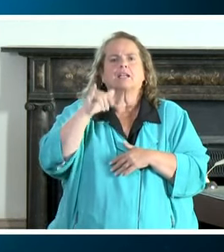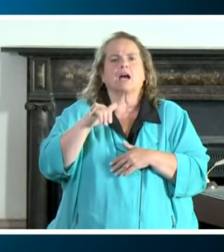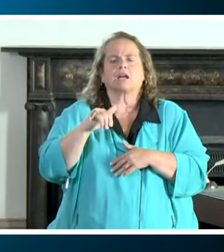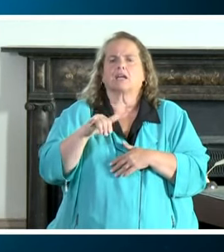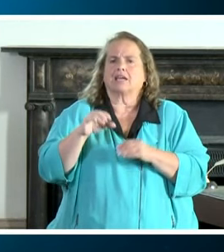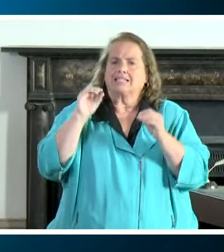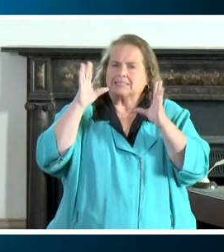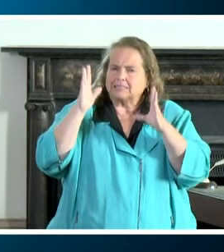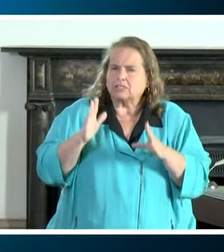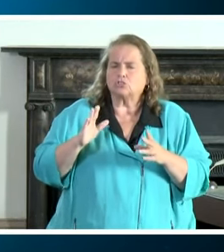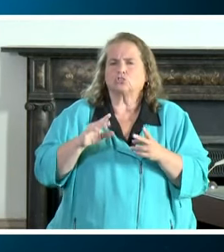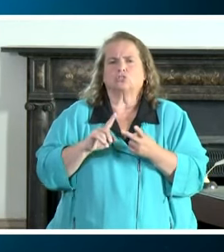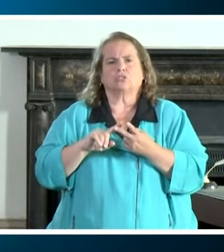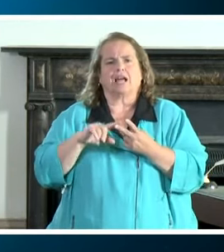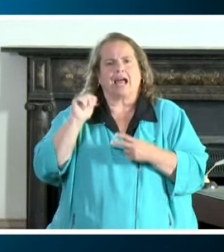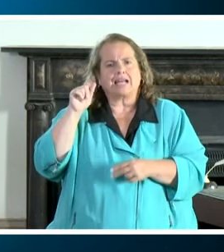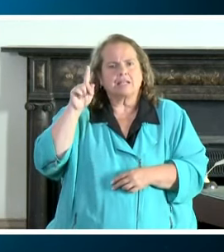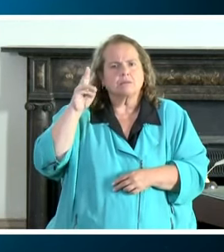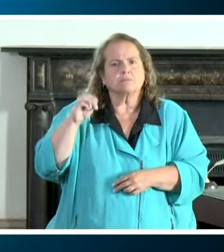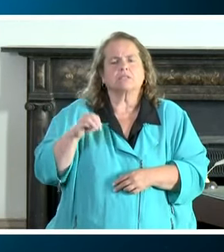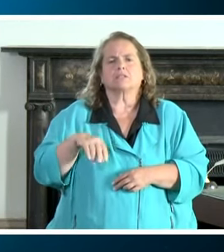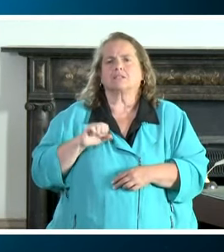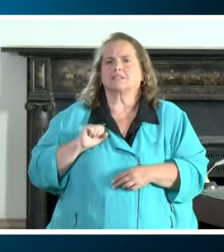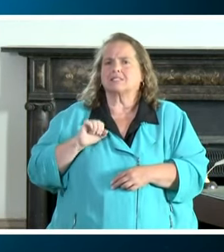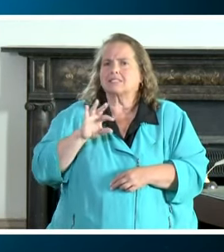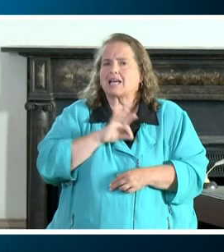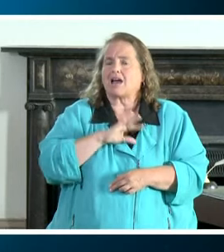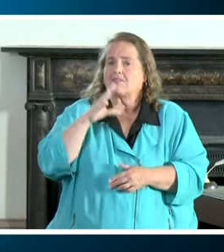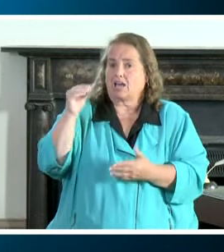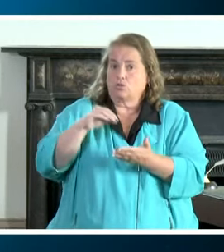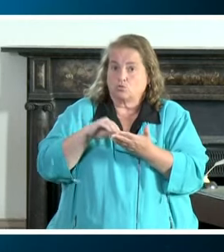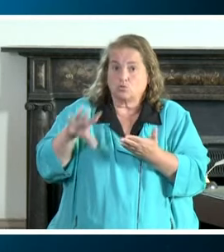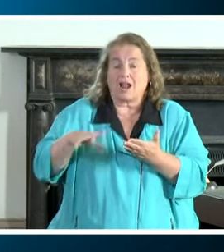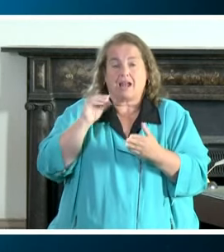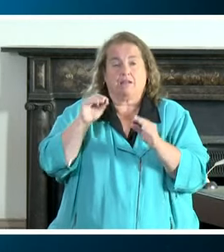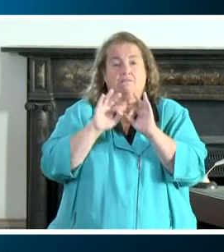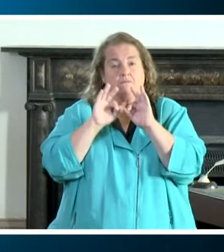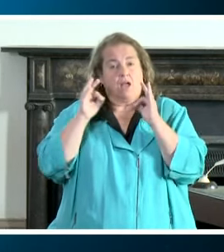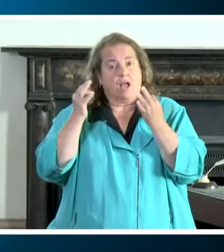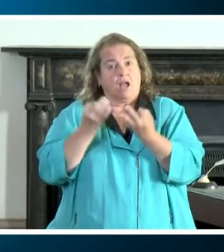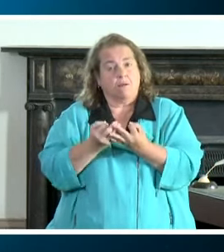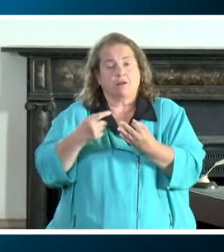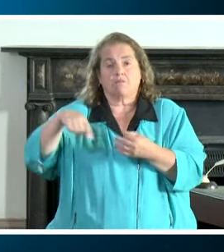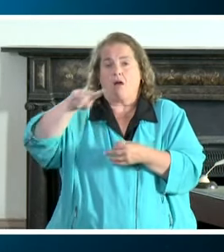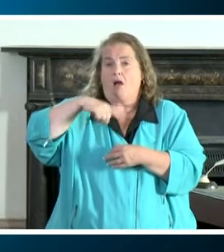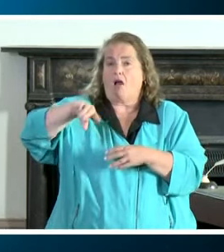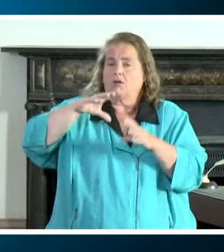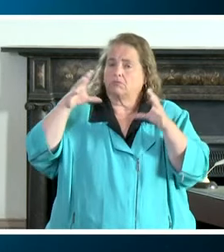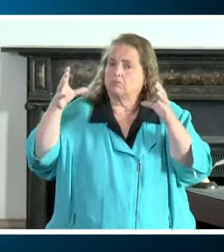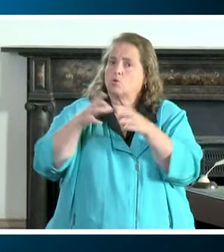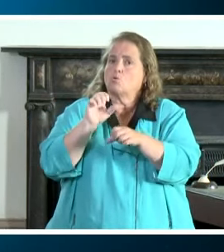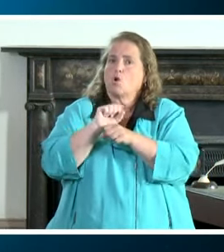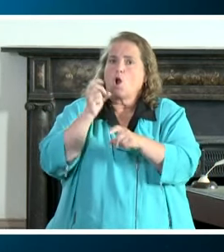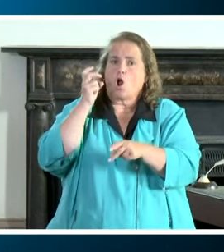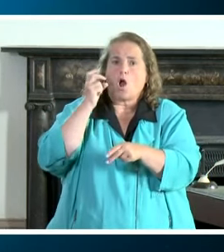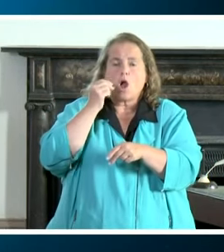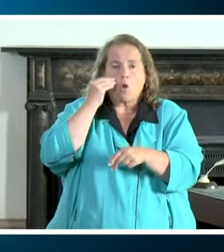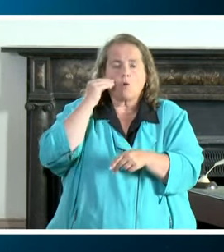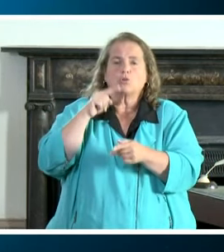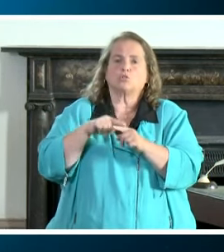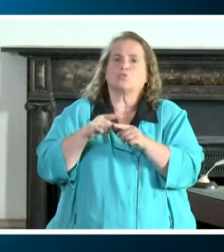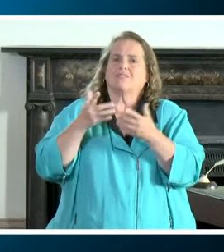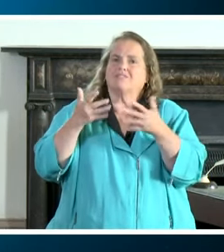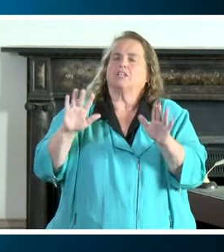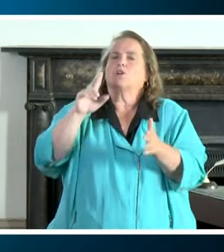of teachers administrators staff and those students and families working at home to complete the thousand sixty two hours of